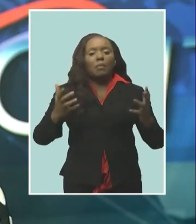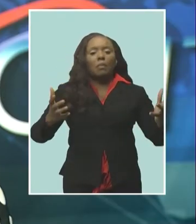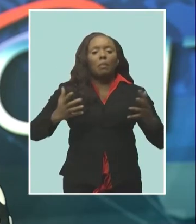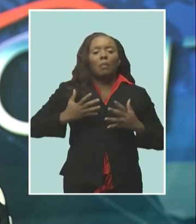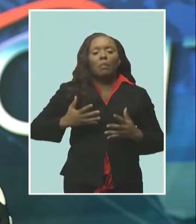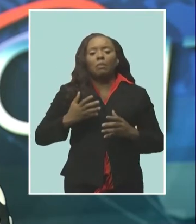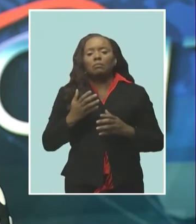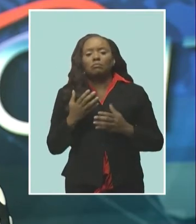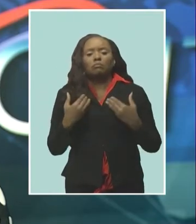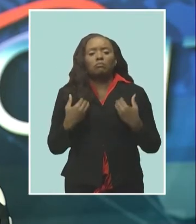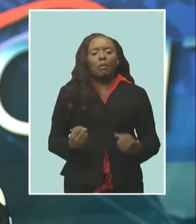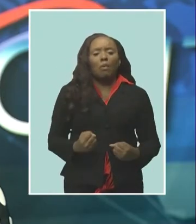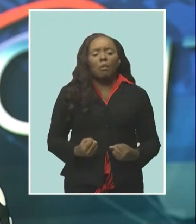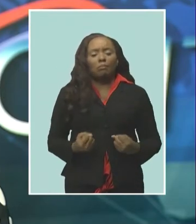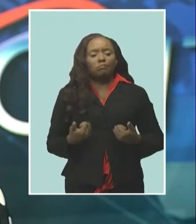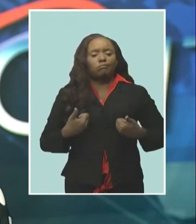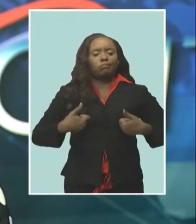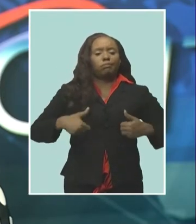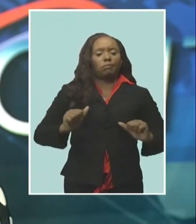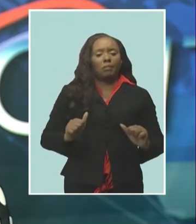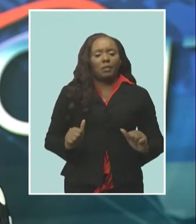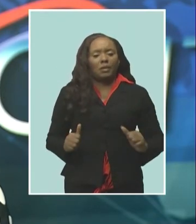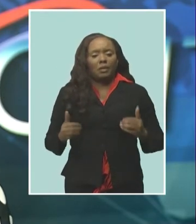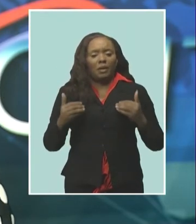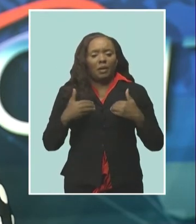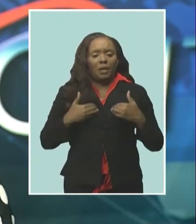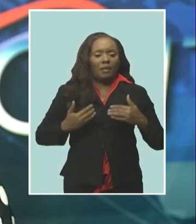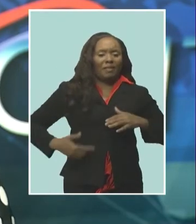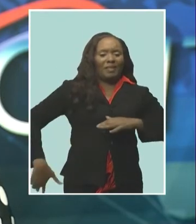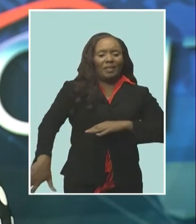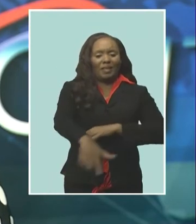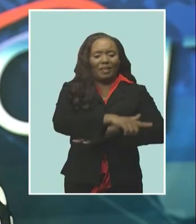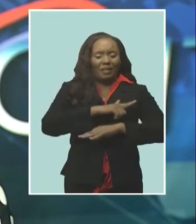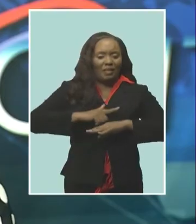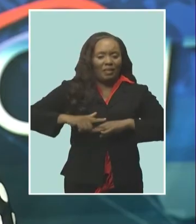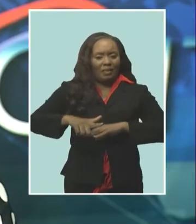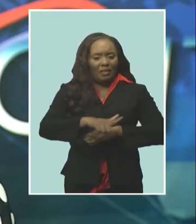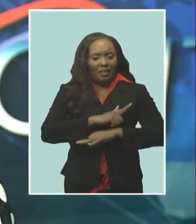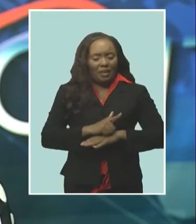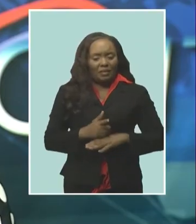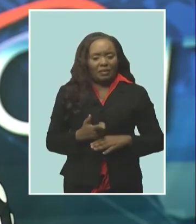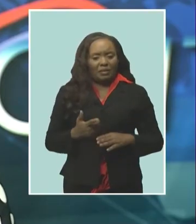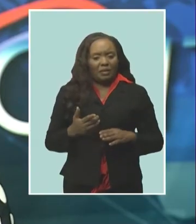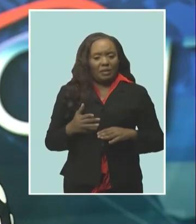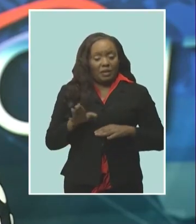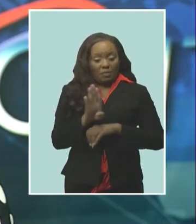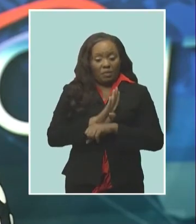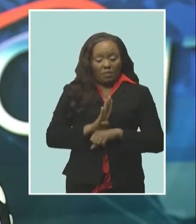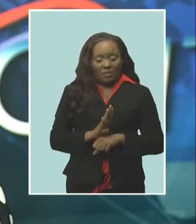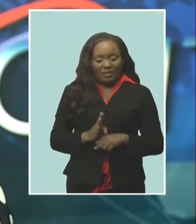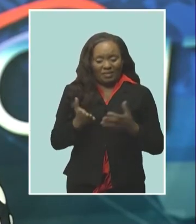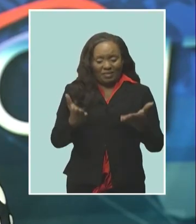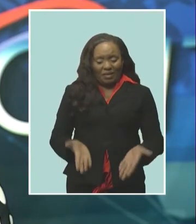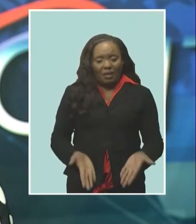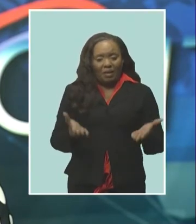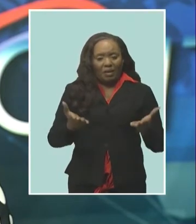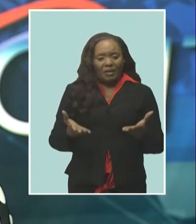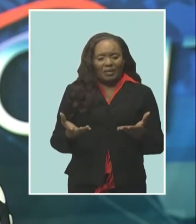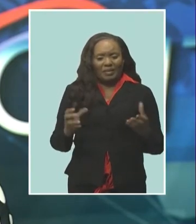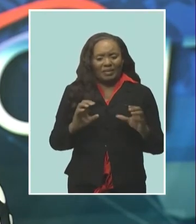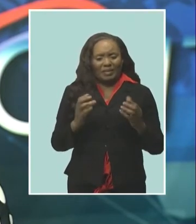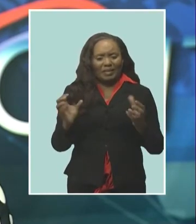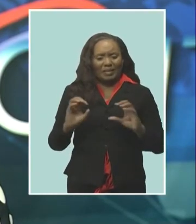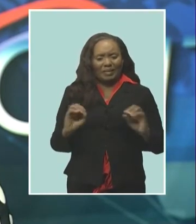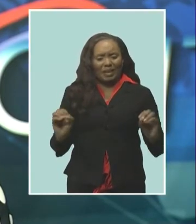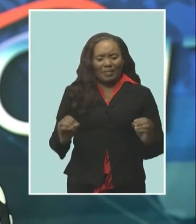will be making strong efforts to put arable land in barbados back into production it's coming from minister of agriculture indar weir